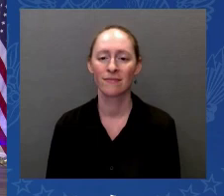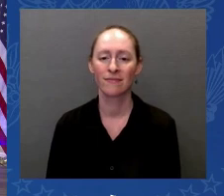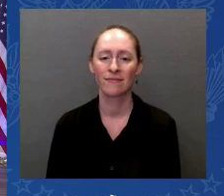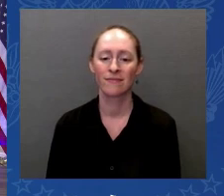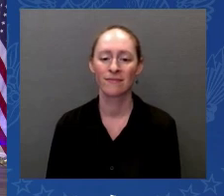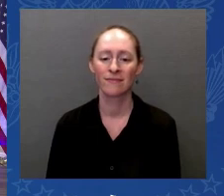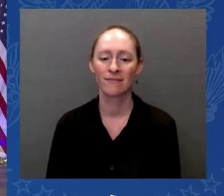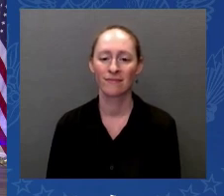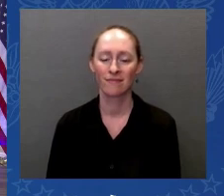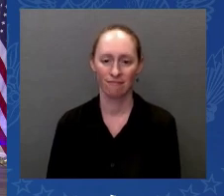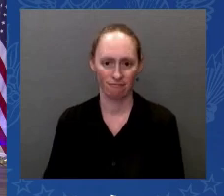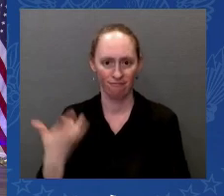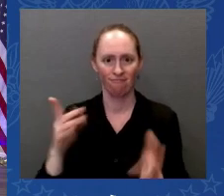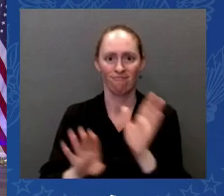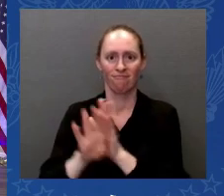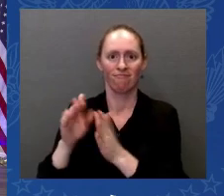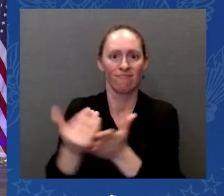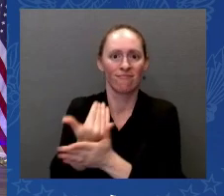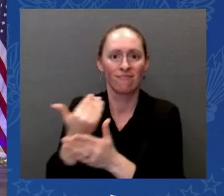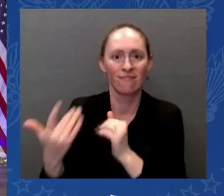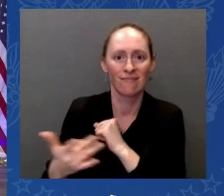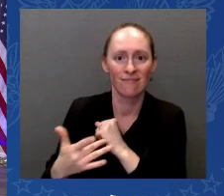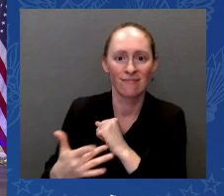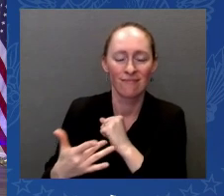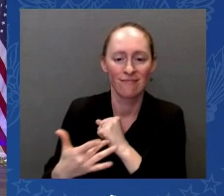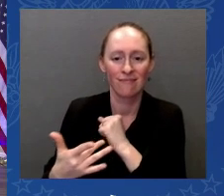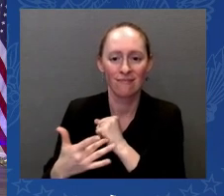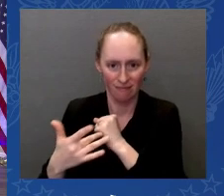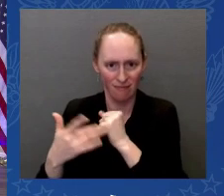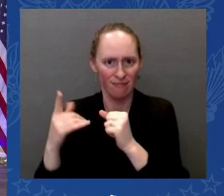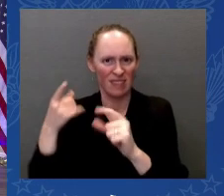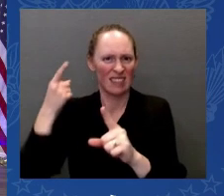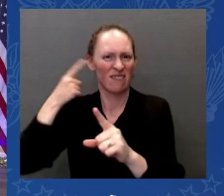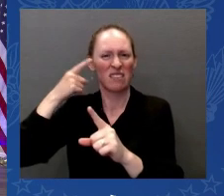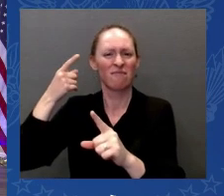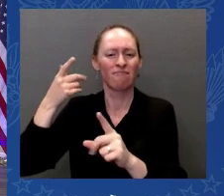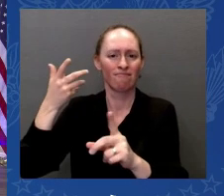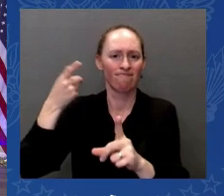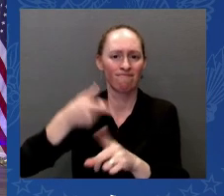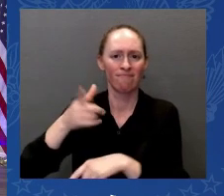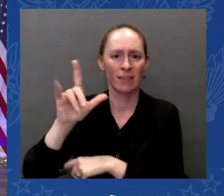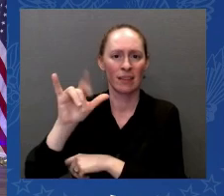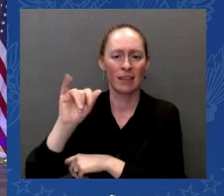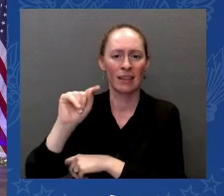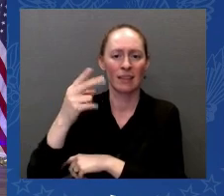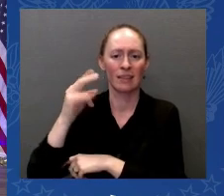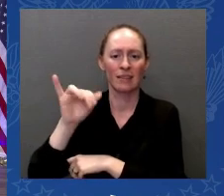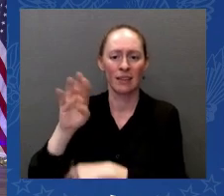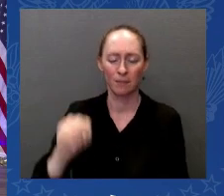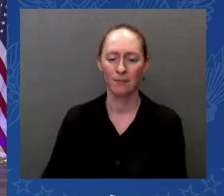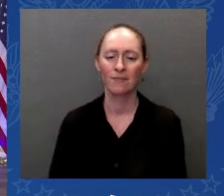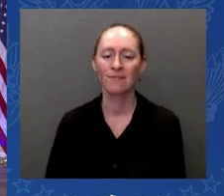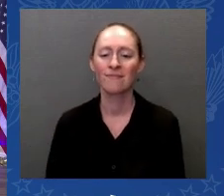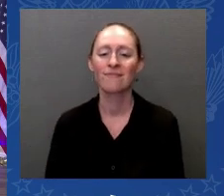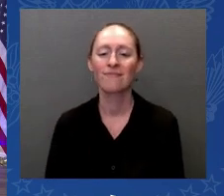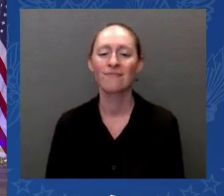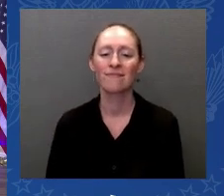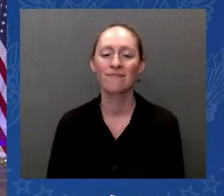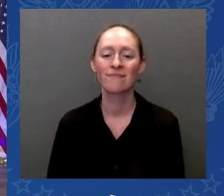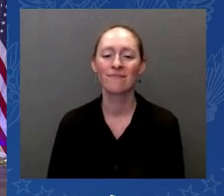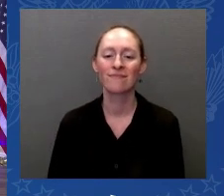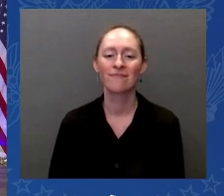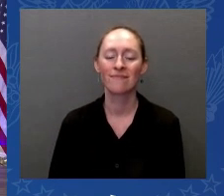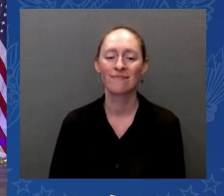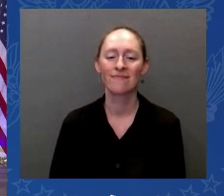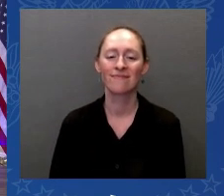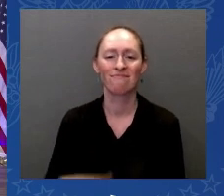hydroxide. To the president's point earlier, most people probably don't know what that means, but maybe you can describe for us what